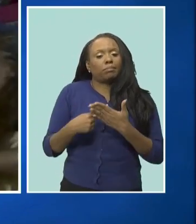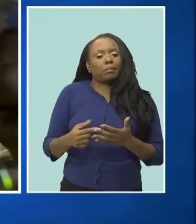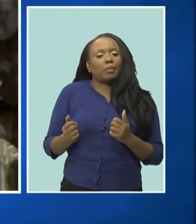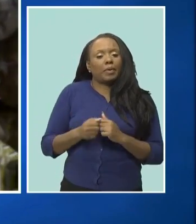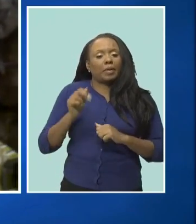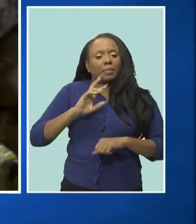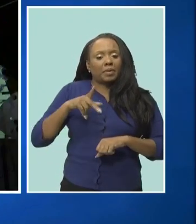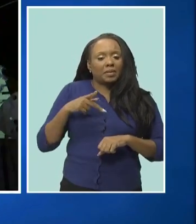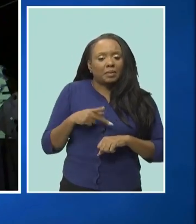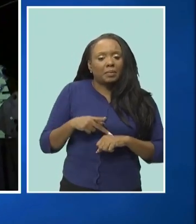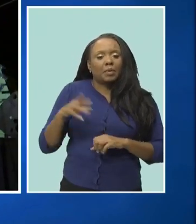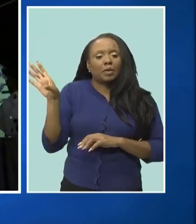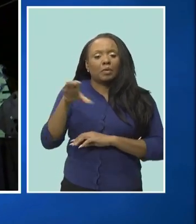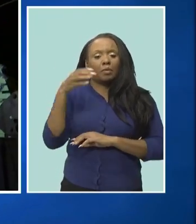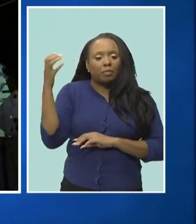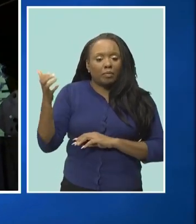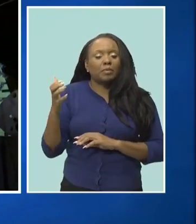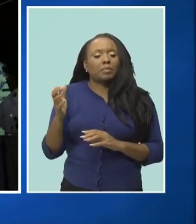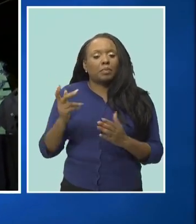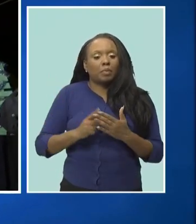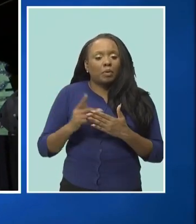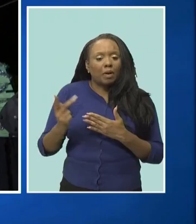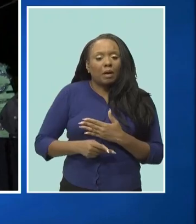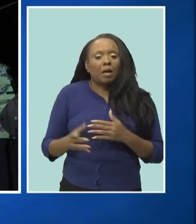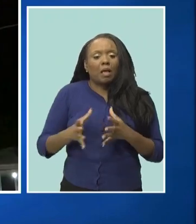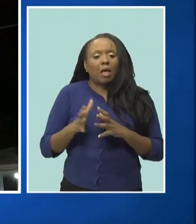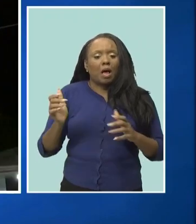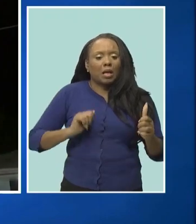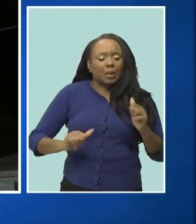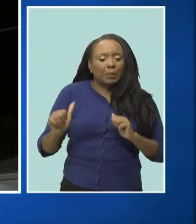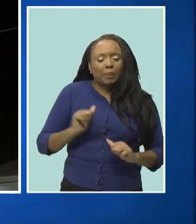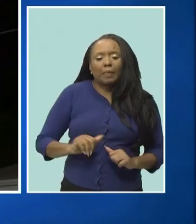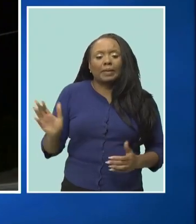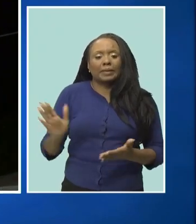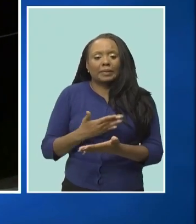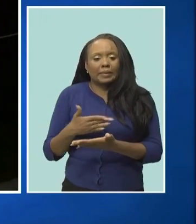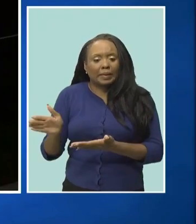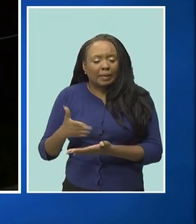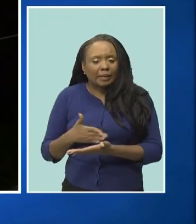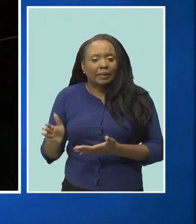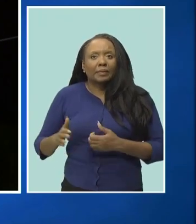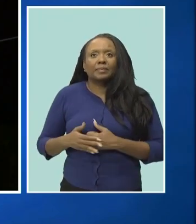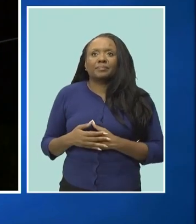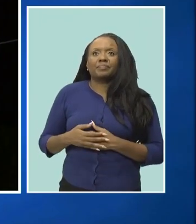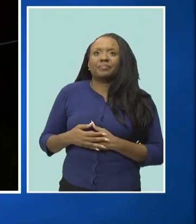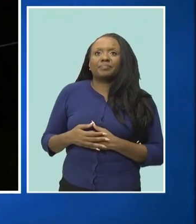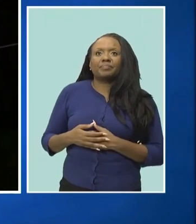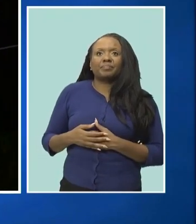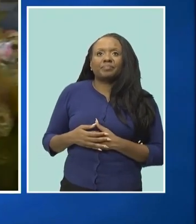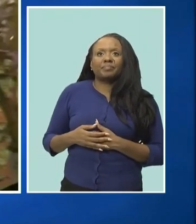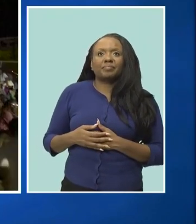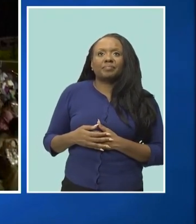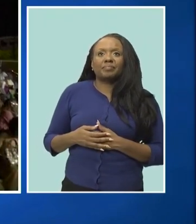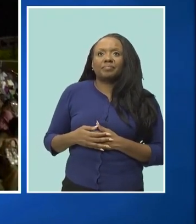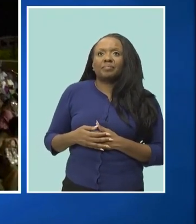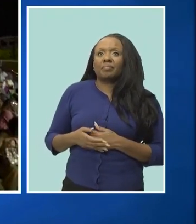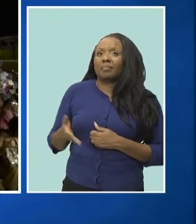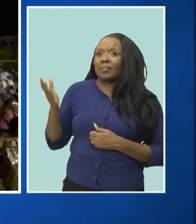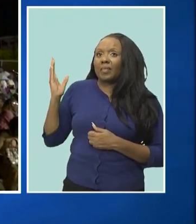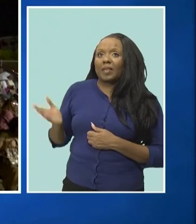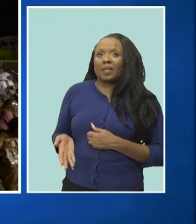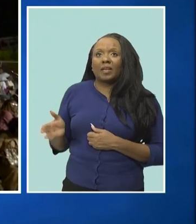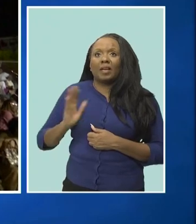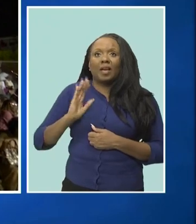which featured several performances by students and other entertainers the idea behind the production is really to raise